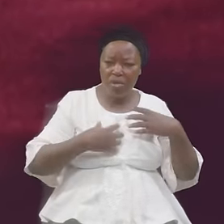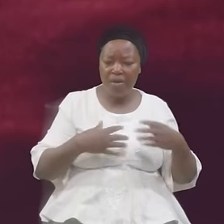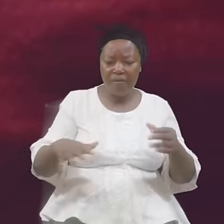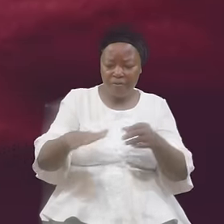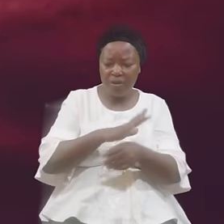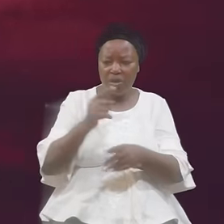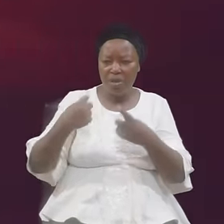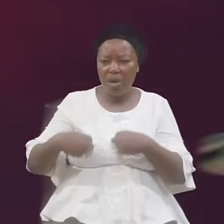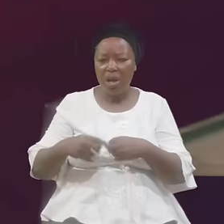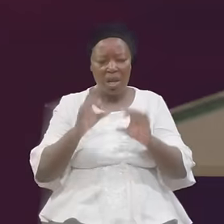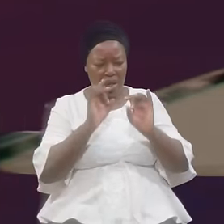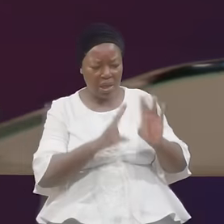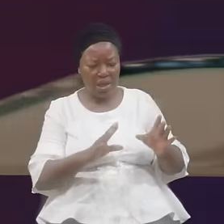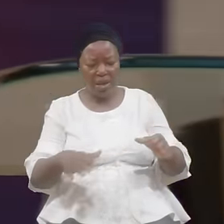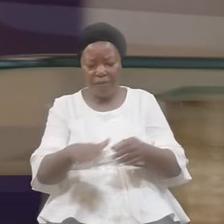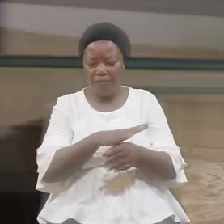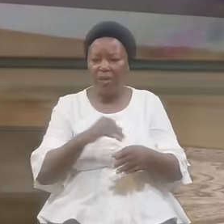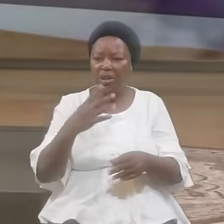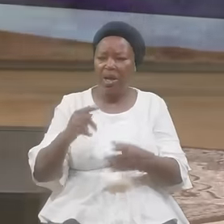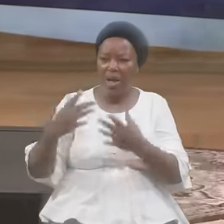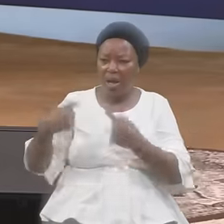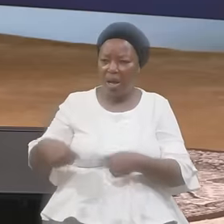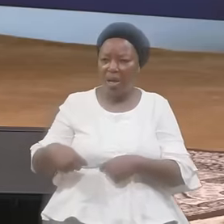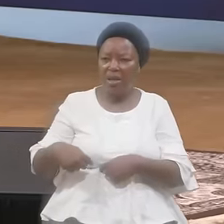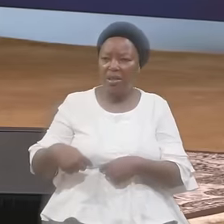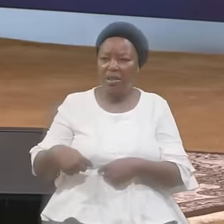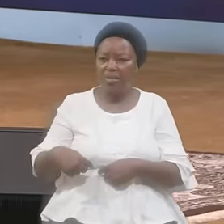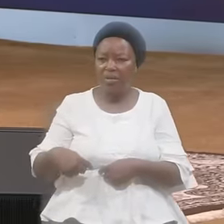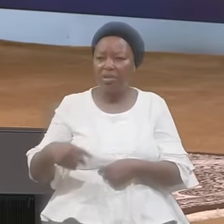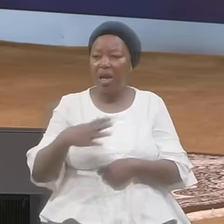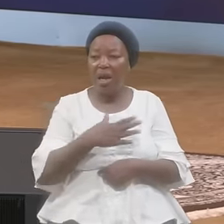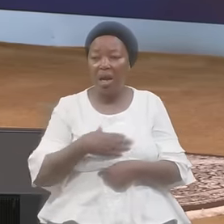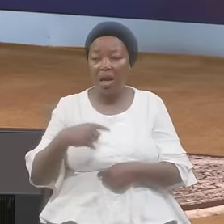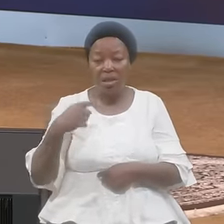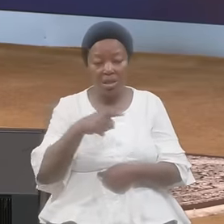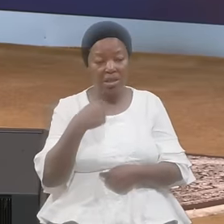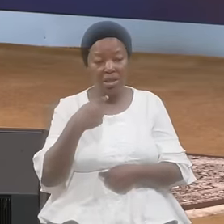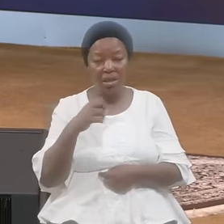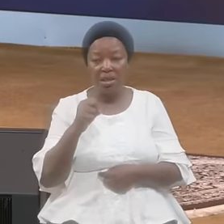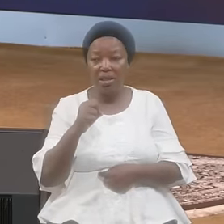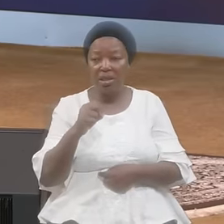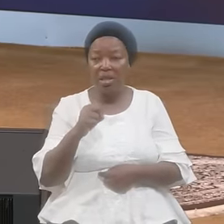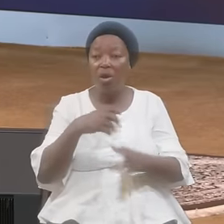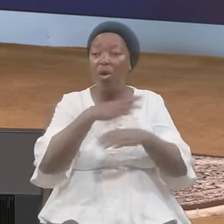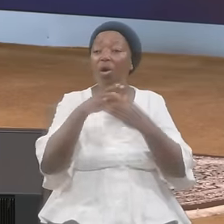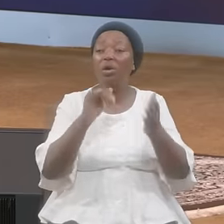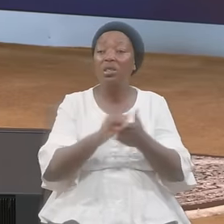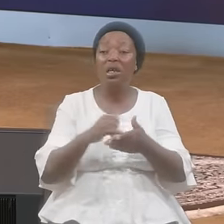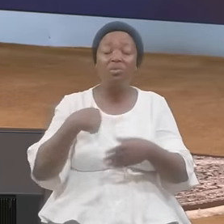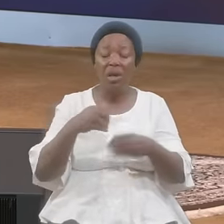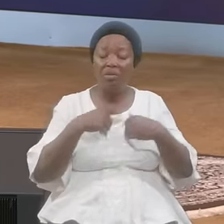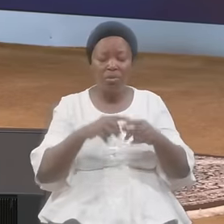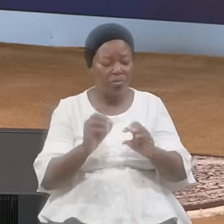He Tread Feeling The Heart And It Says All That We Should Lay